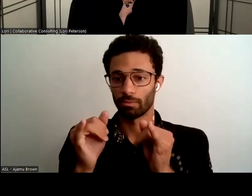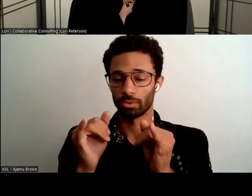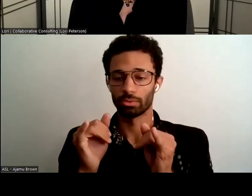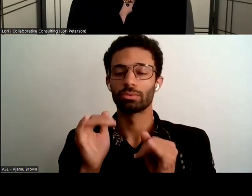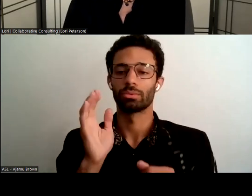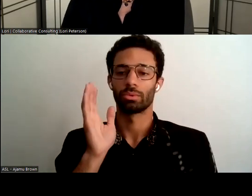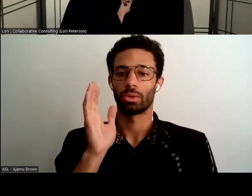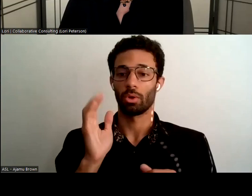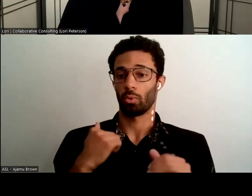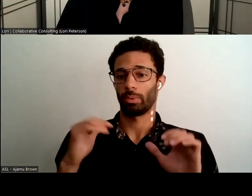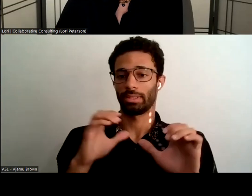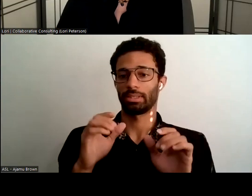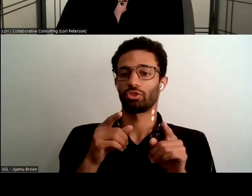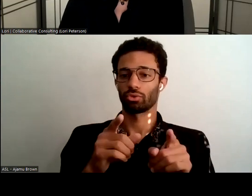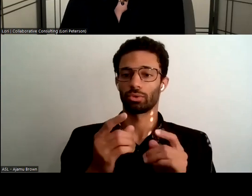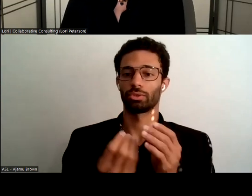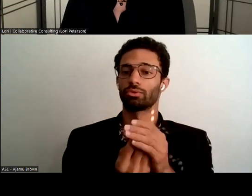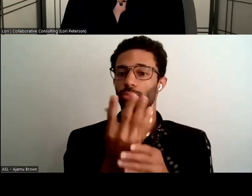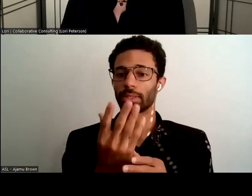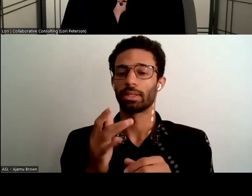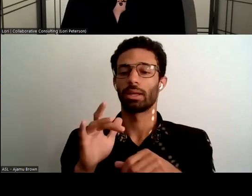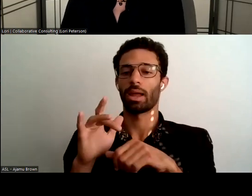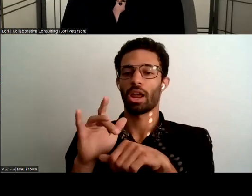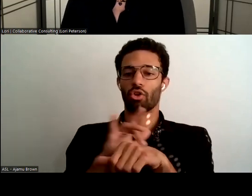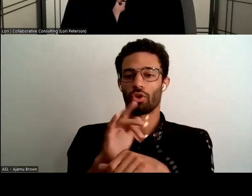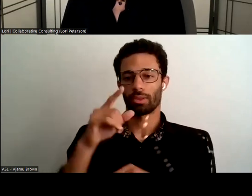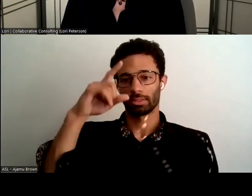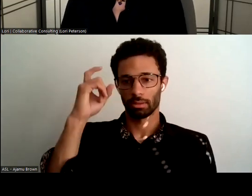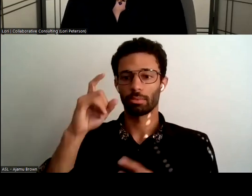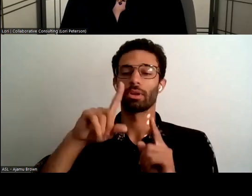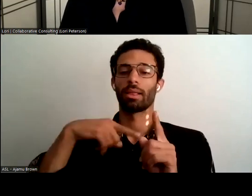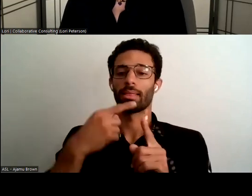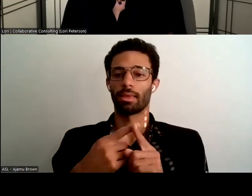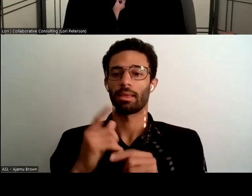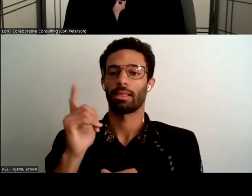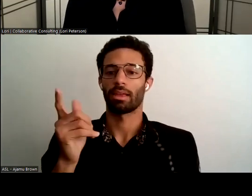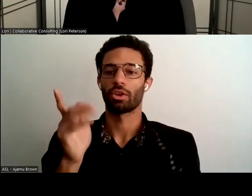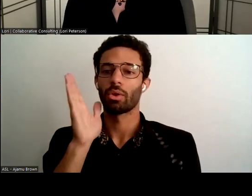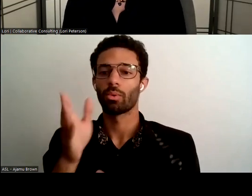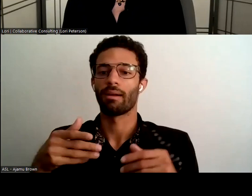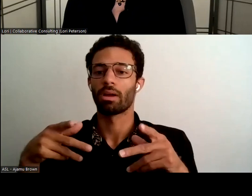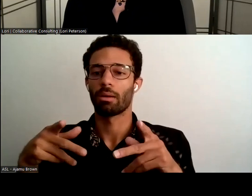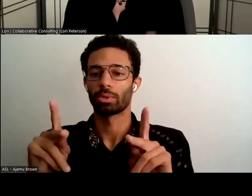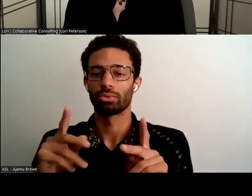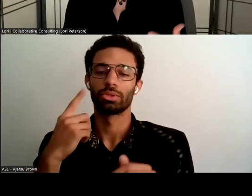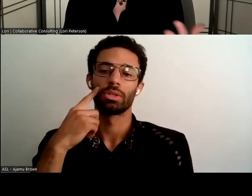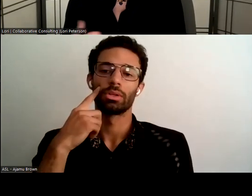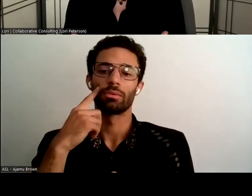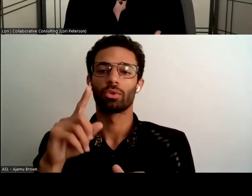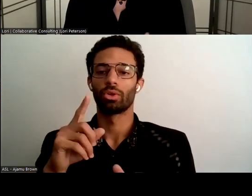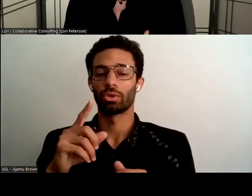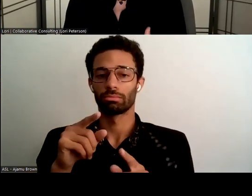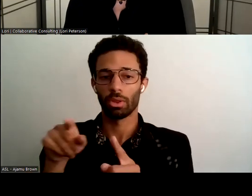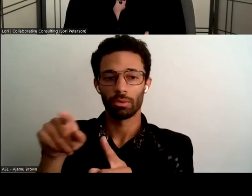over the spring and early summer and then we're going to provide an opportunity to open it up to all of you for questions